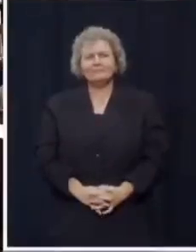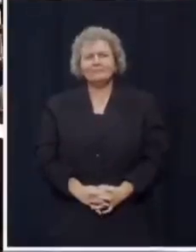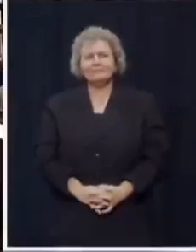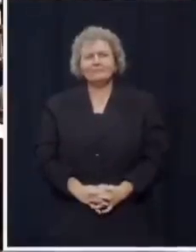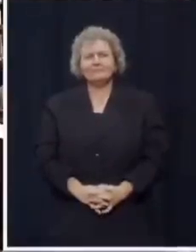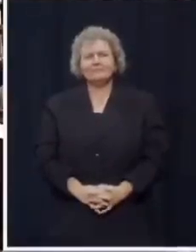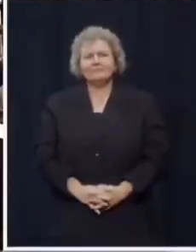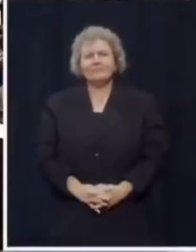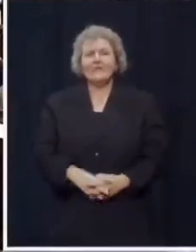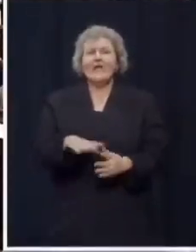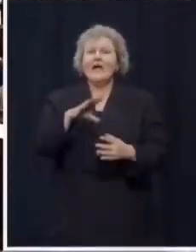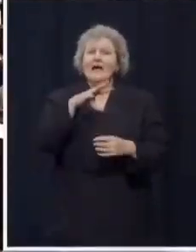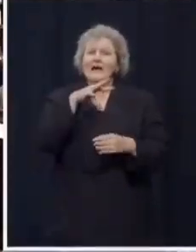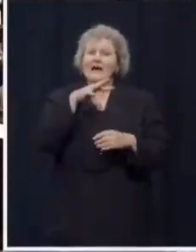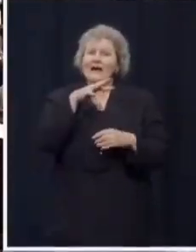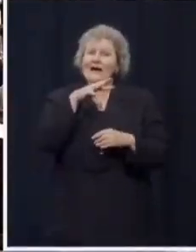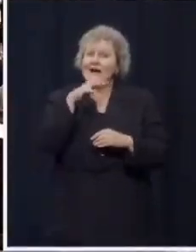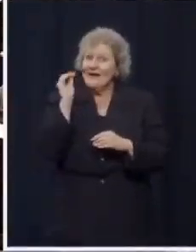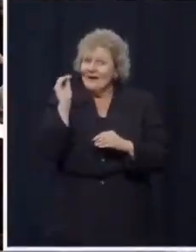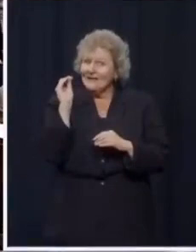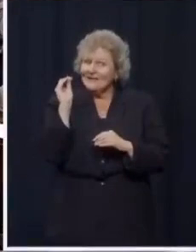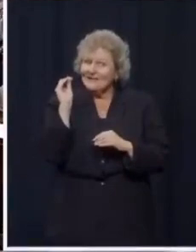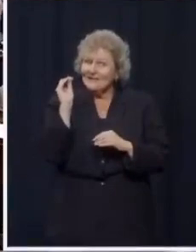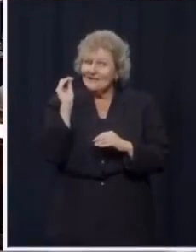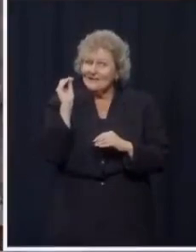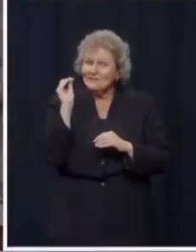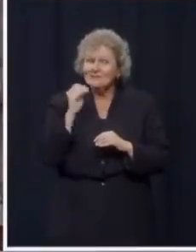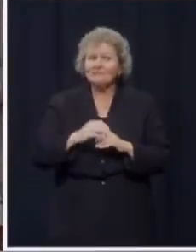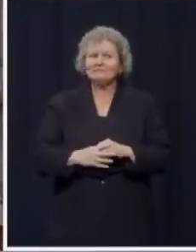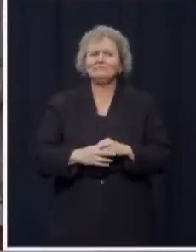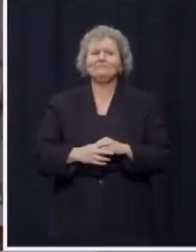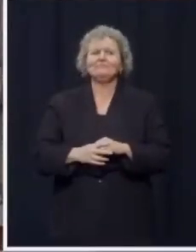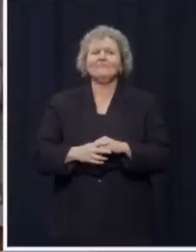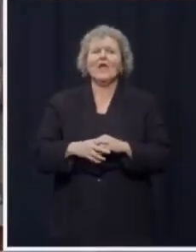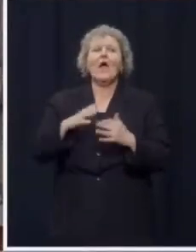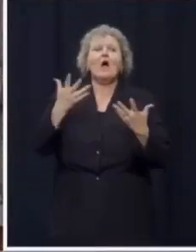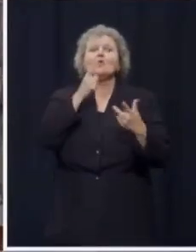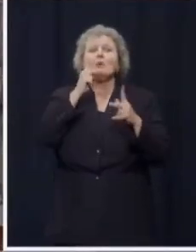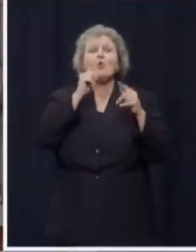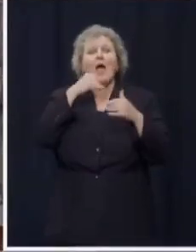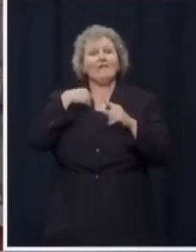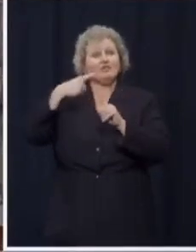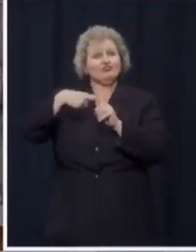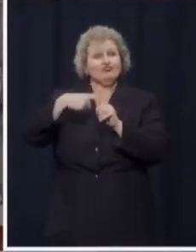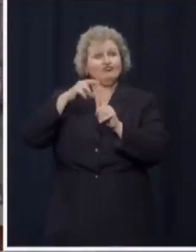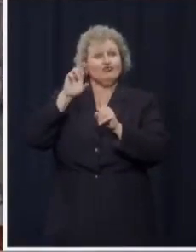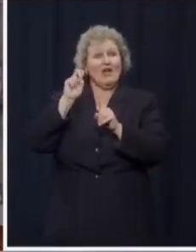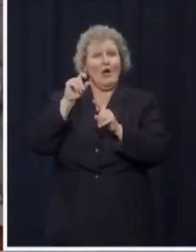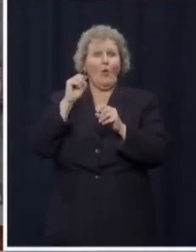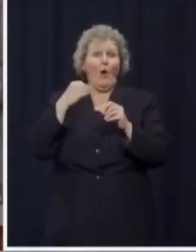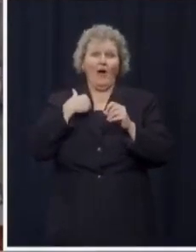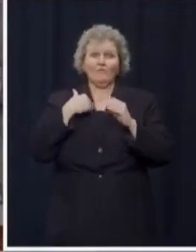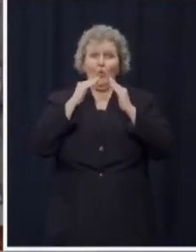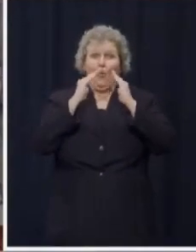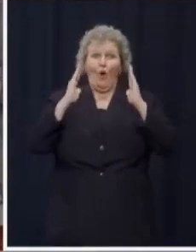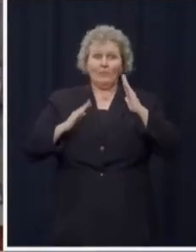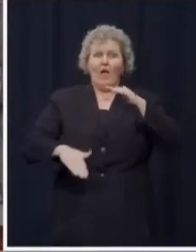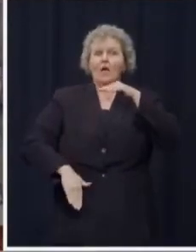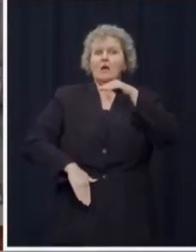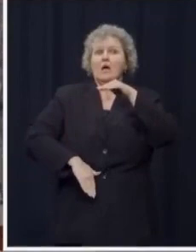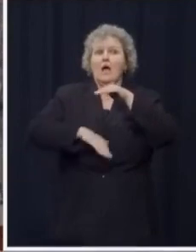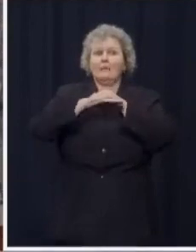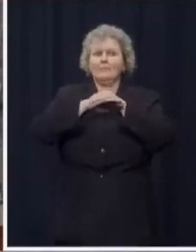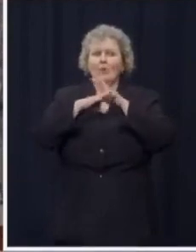And I want to increase the cap for renters and homeowners to $45,000 a year.